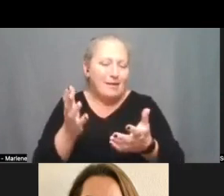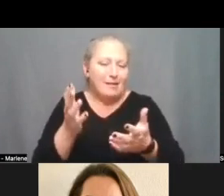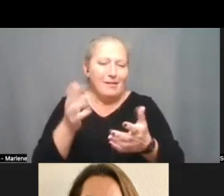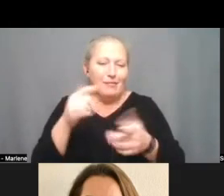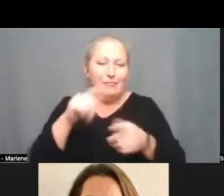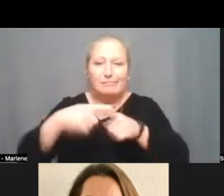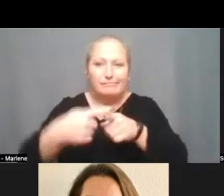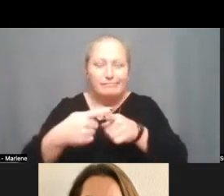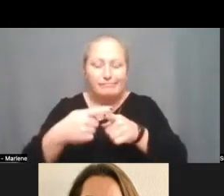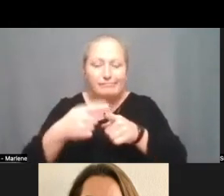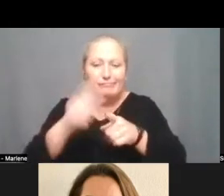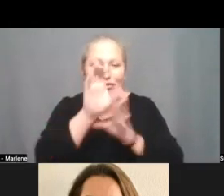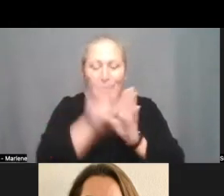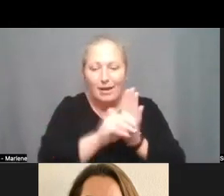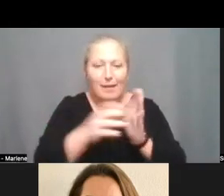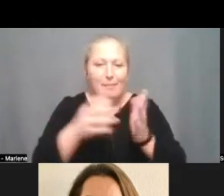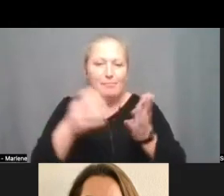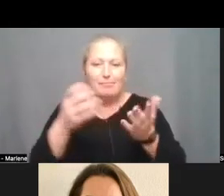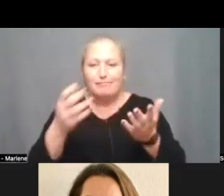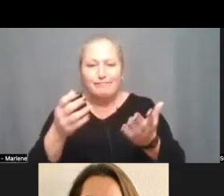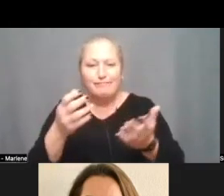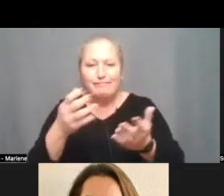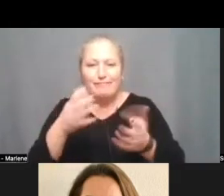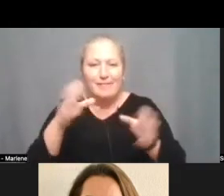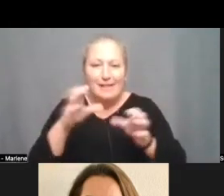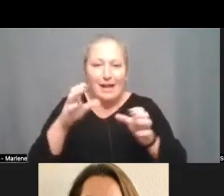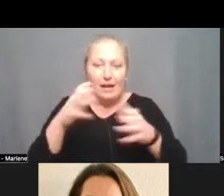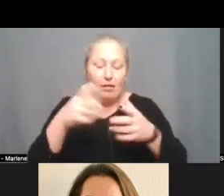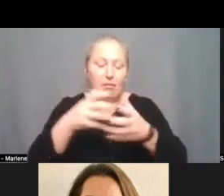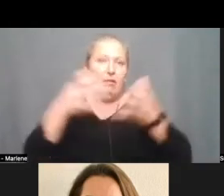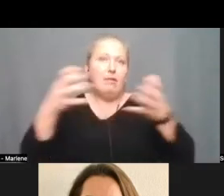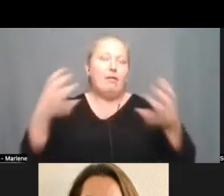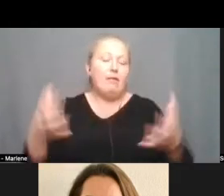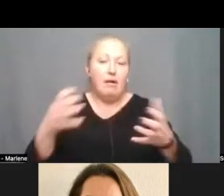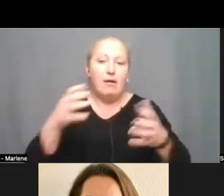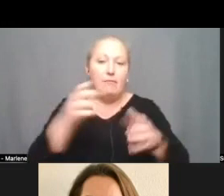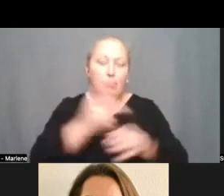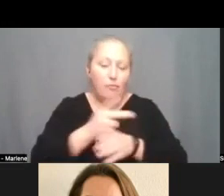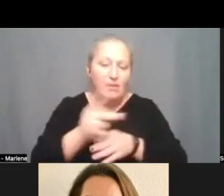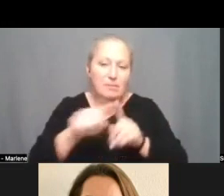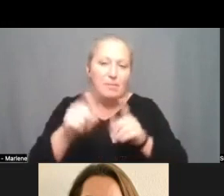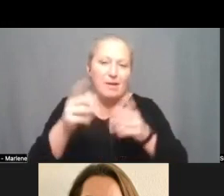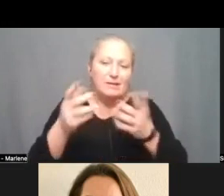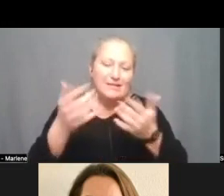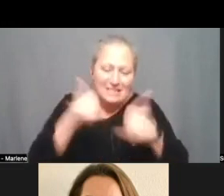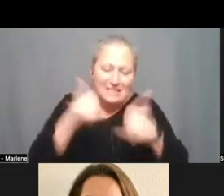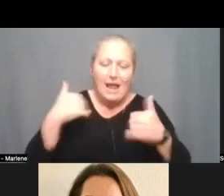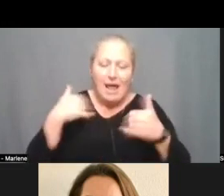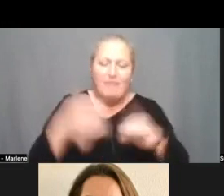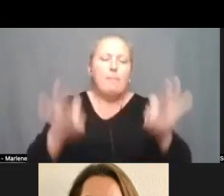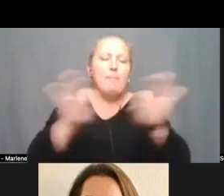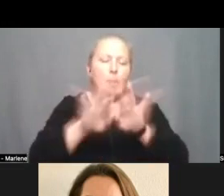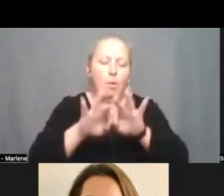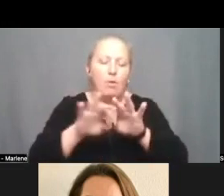uh and and and did a significant amount of professional learning but we still have some very important foundational